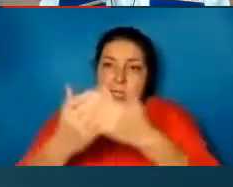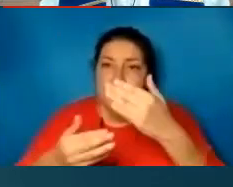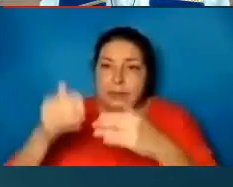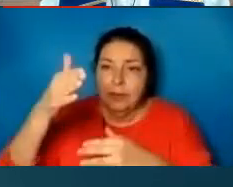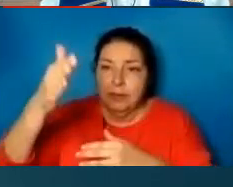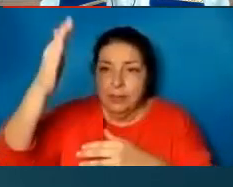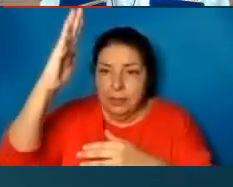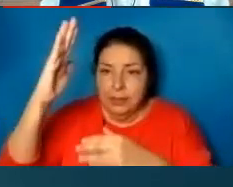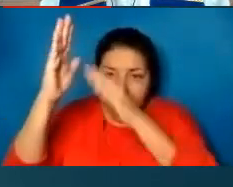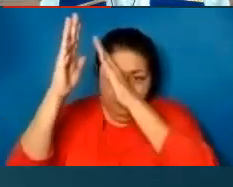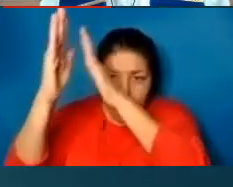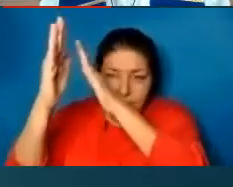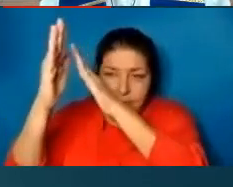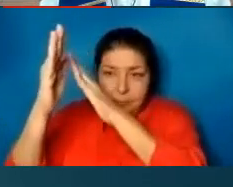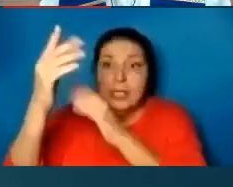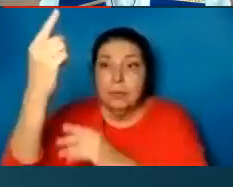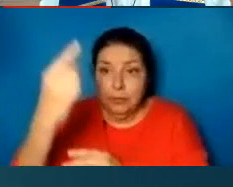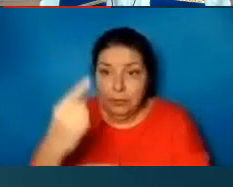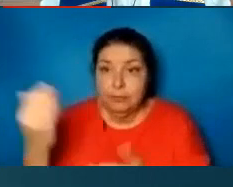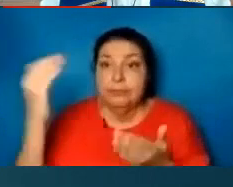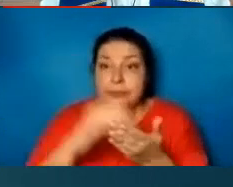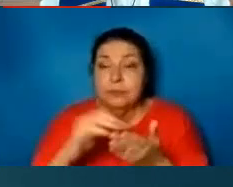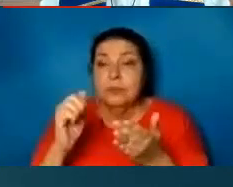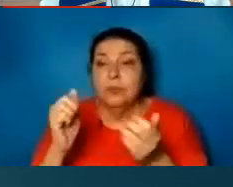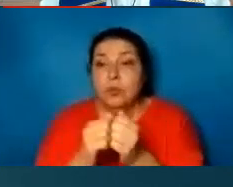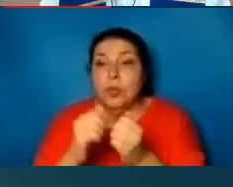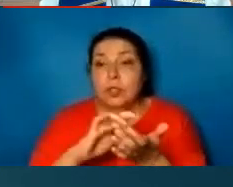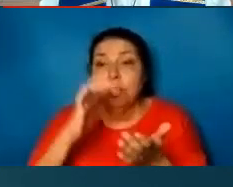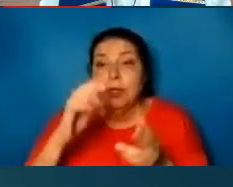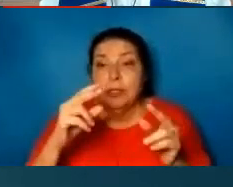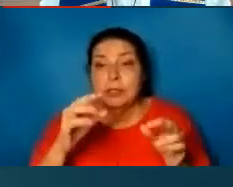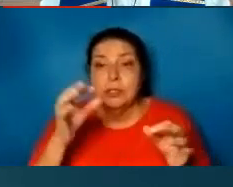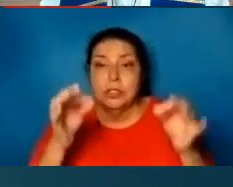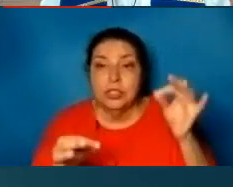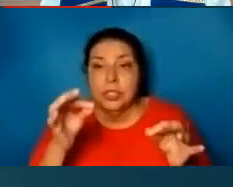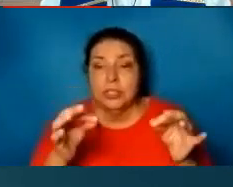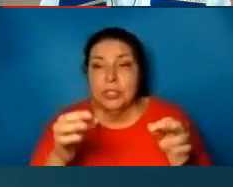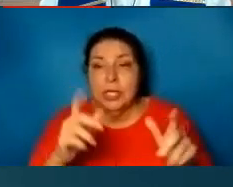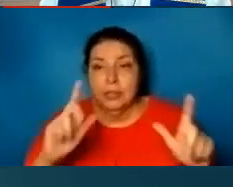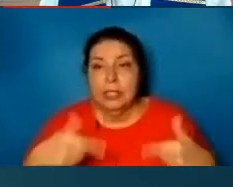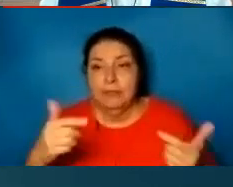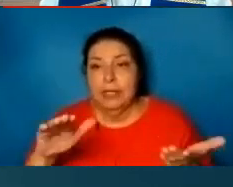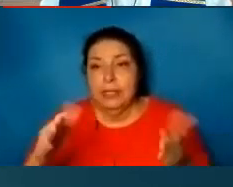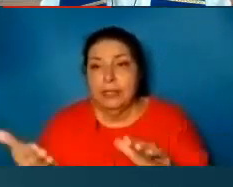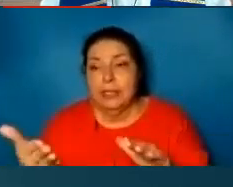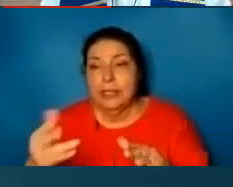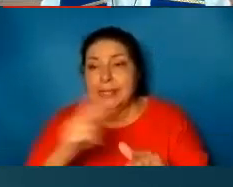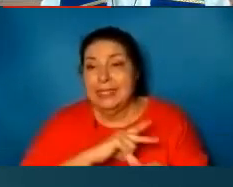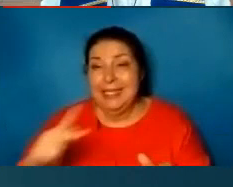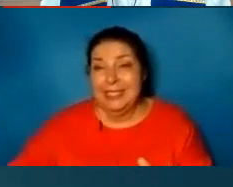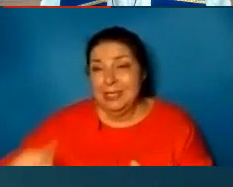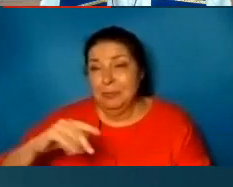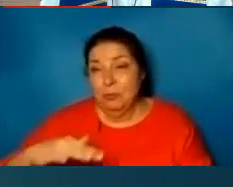right hand of the Father. And he will come again with glory to judge both the living and the dead, whose kingdom will have no end.